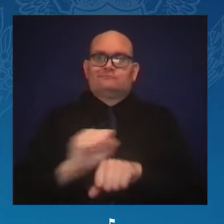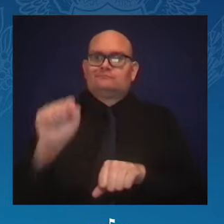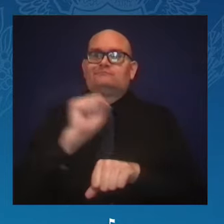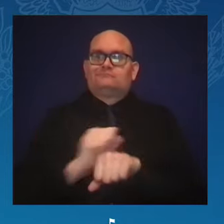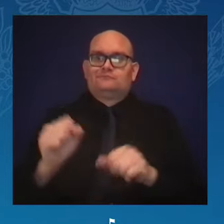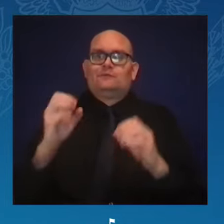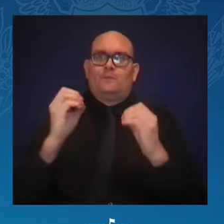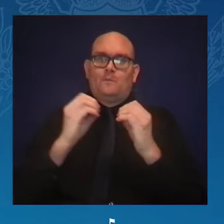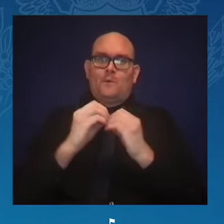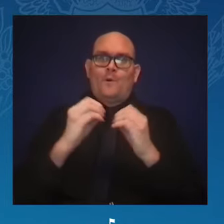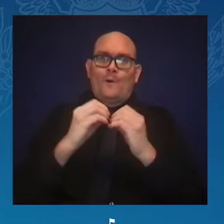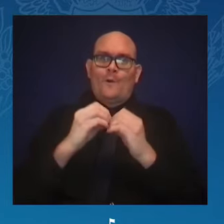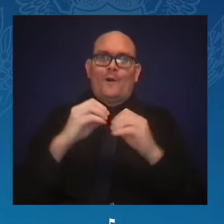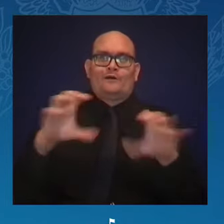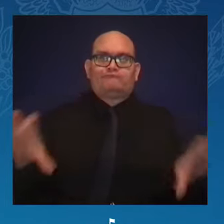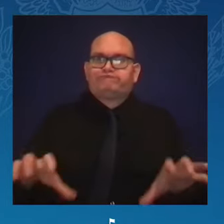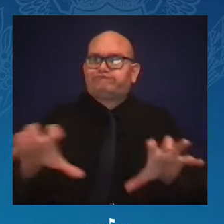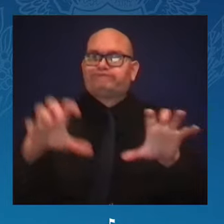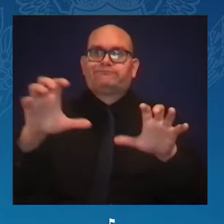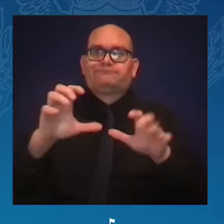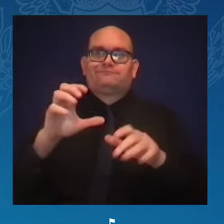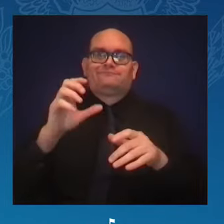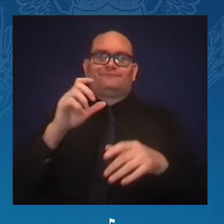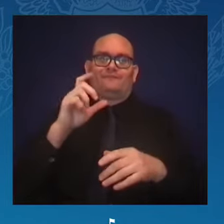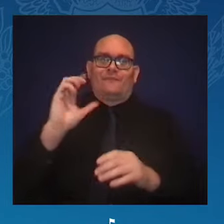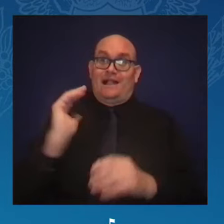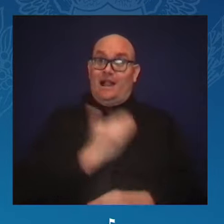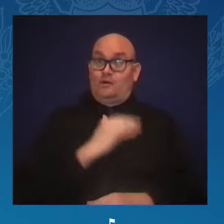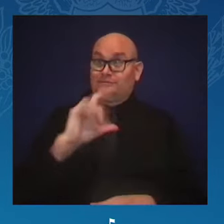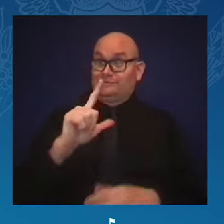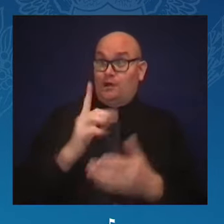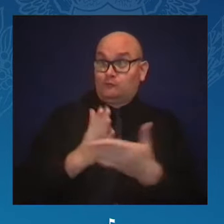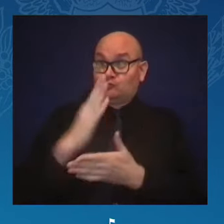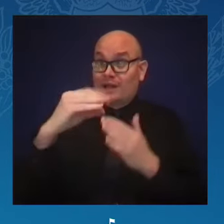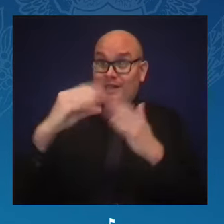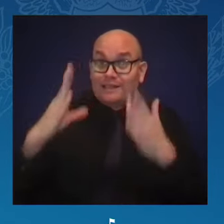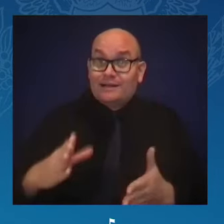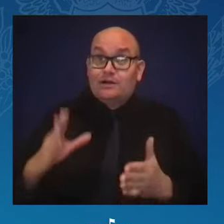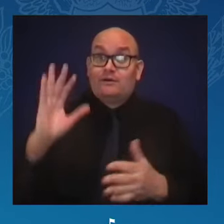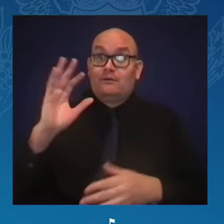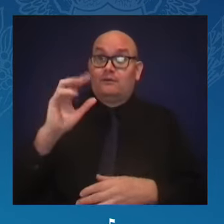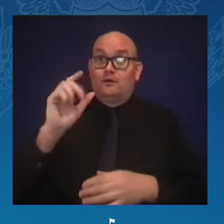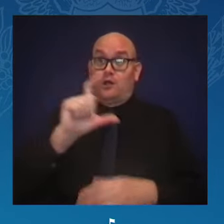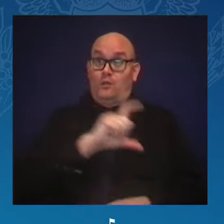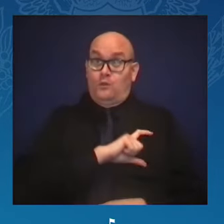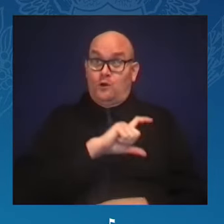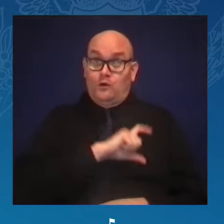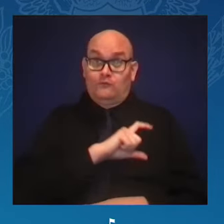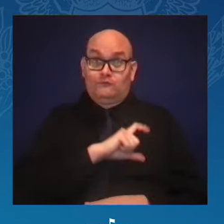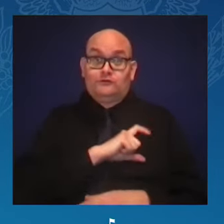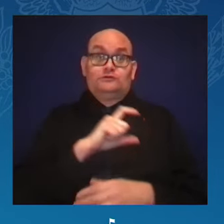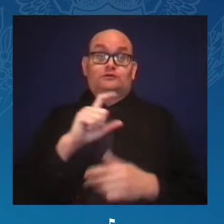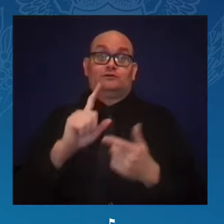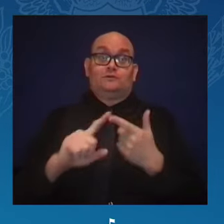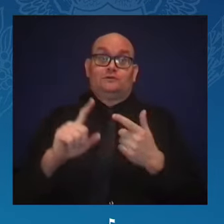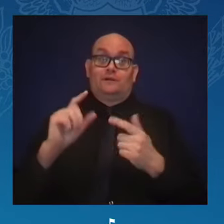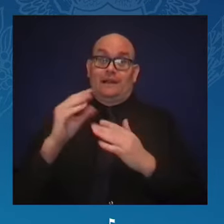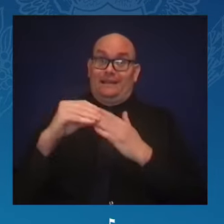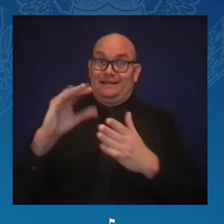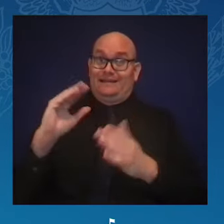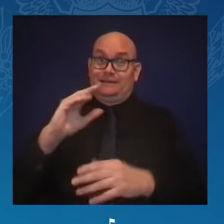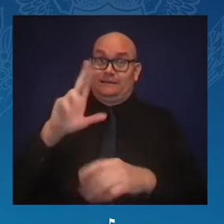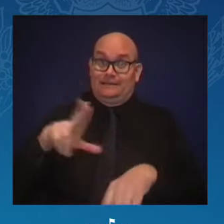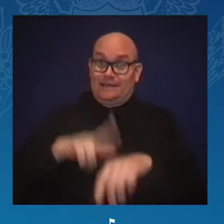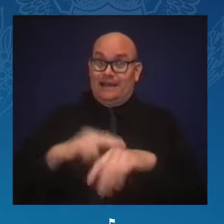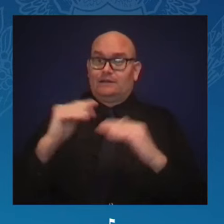advance reforms that will build public trust and true public safety for all communities.